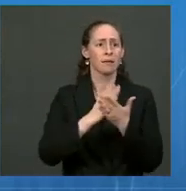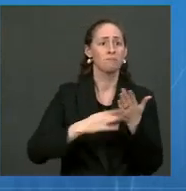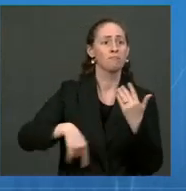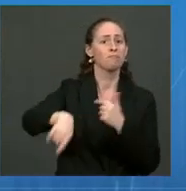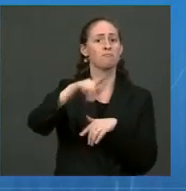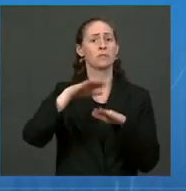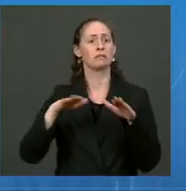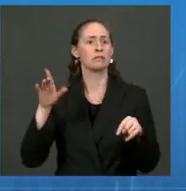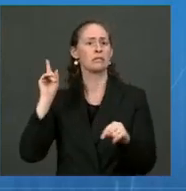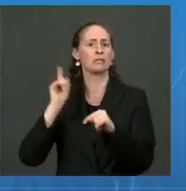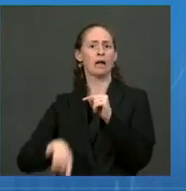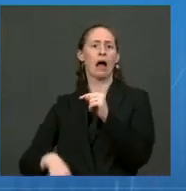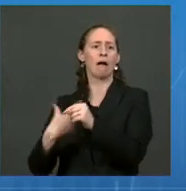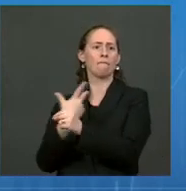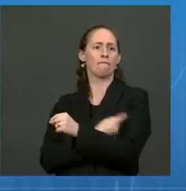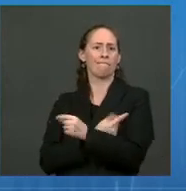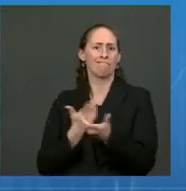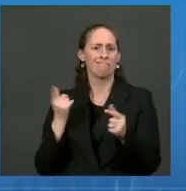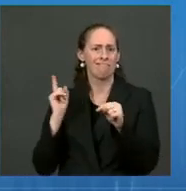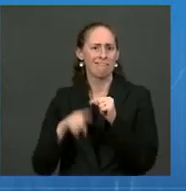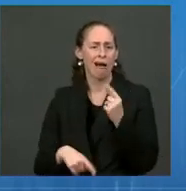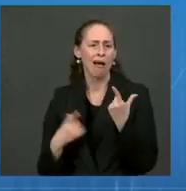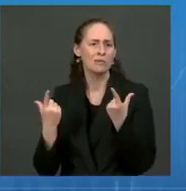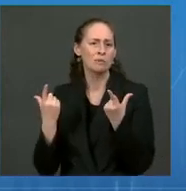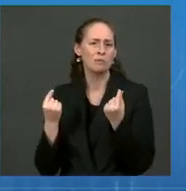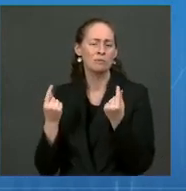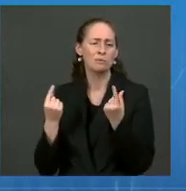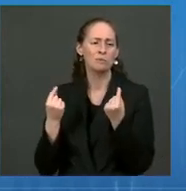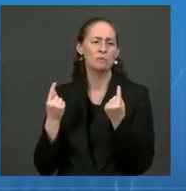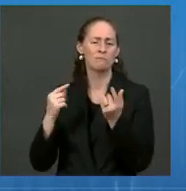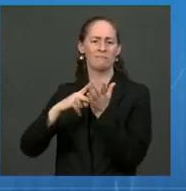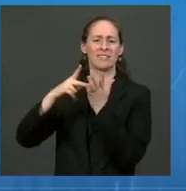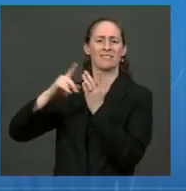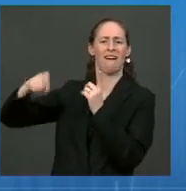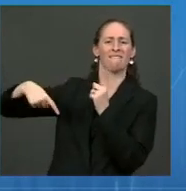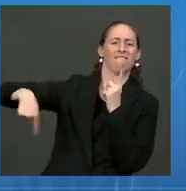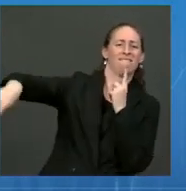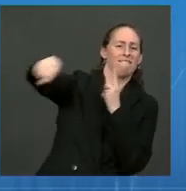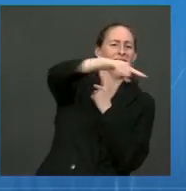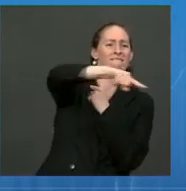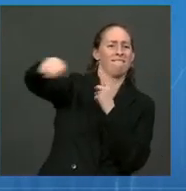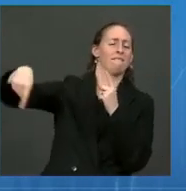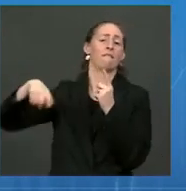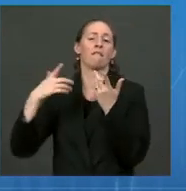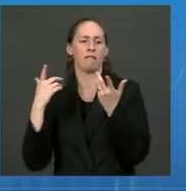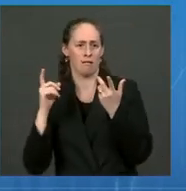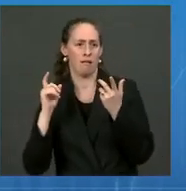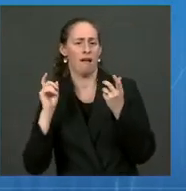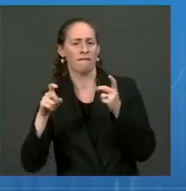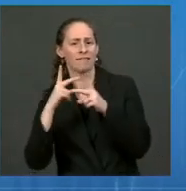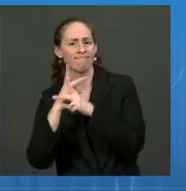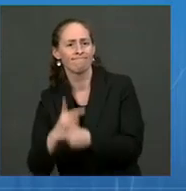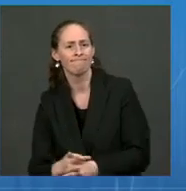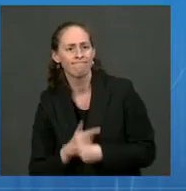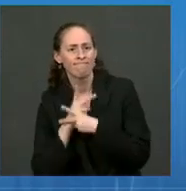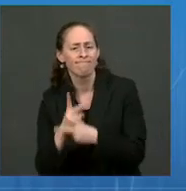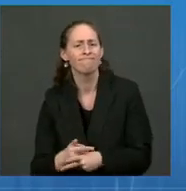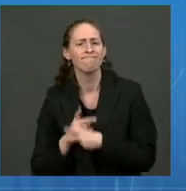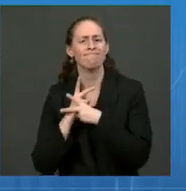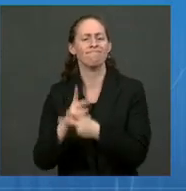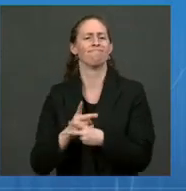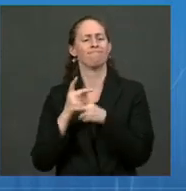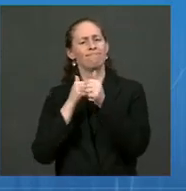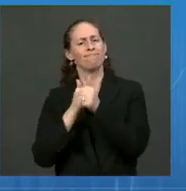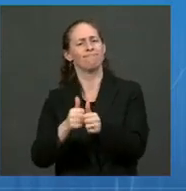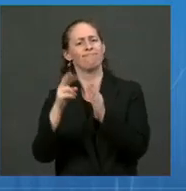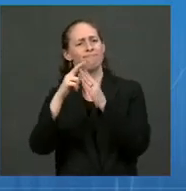vaccination themselves. We must continue to help our children follow the prevention measures we know will keep them safe, continuing to